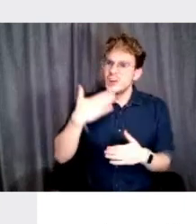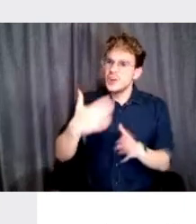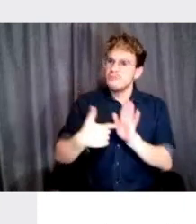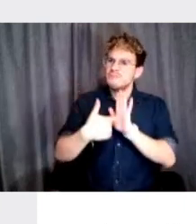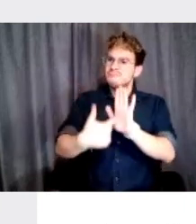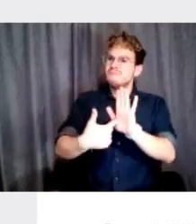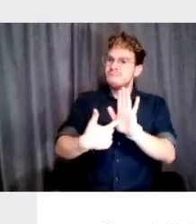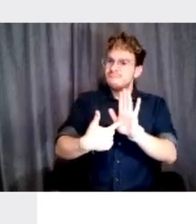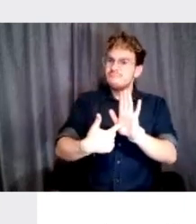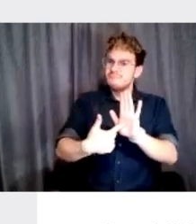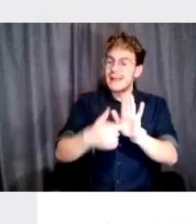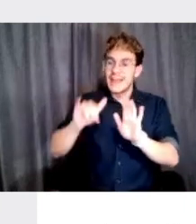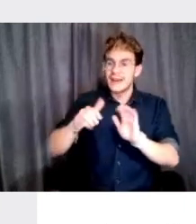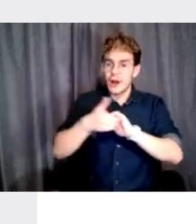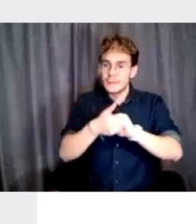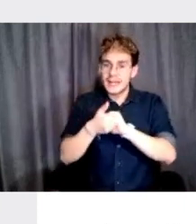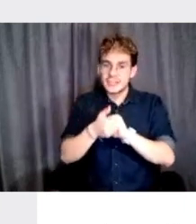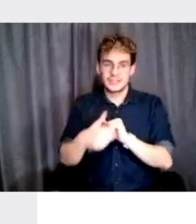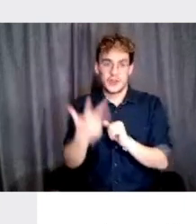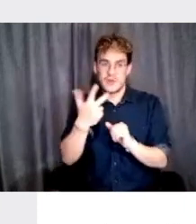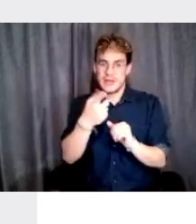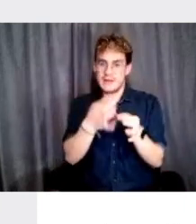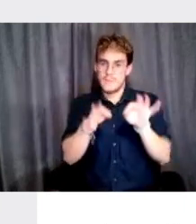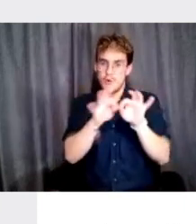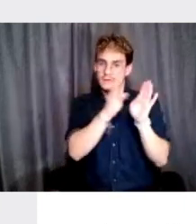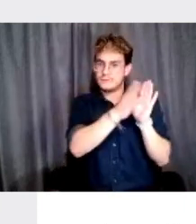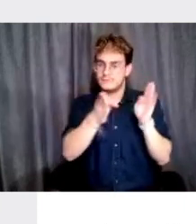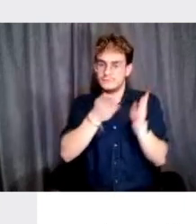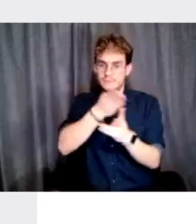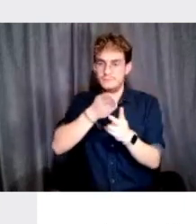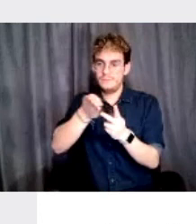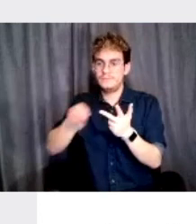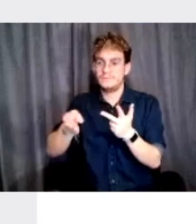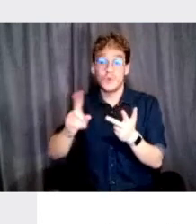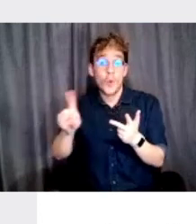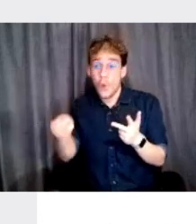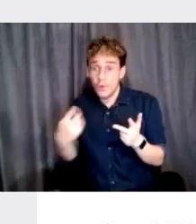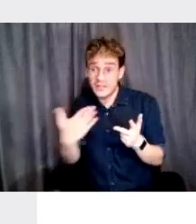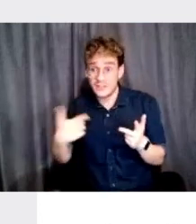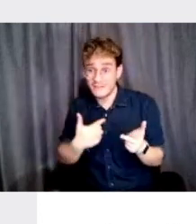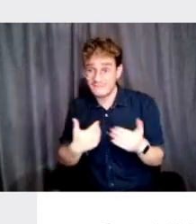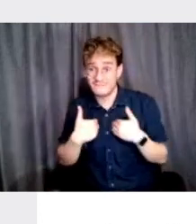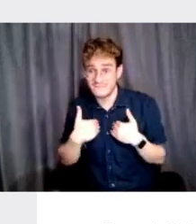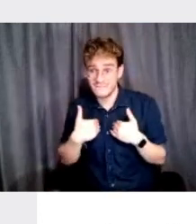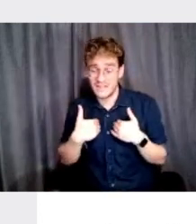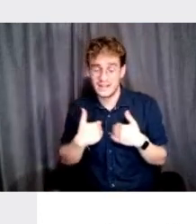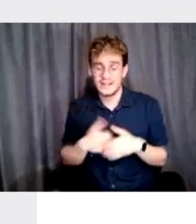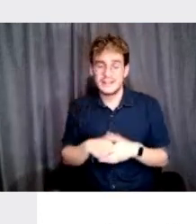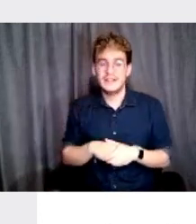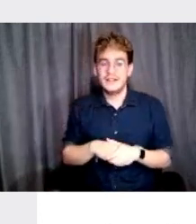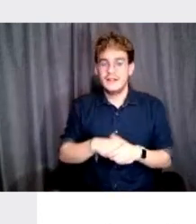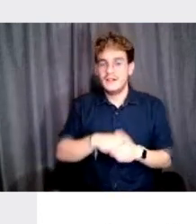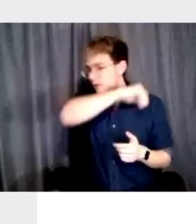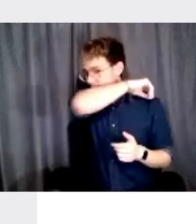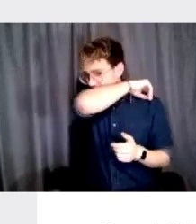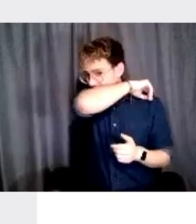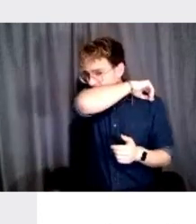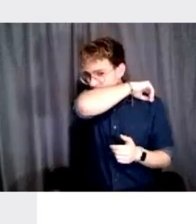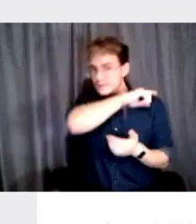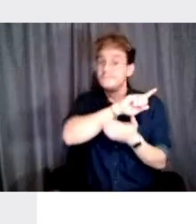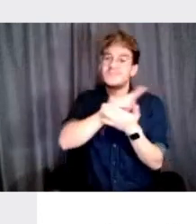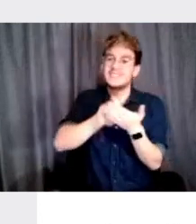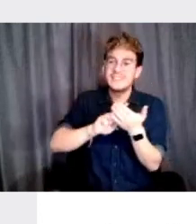of that. So that combination of these three very important disciplines, which are basically the only disciplines we have. And that combination of design and